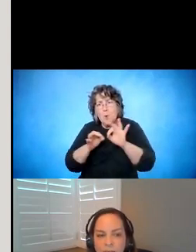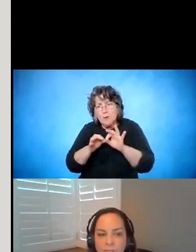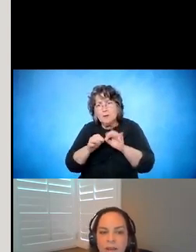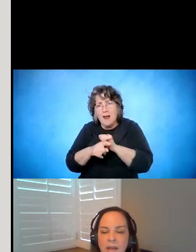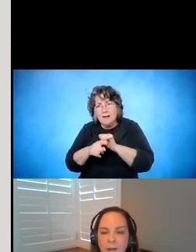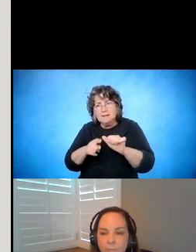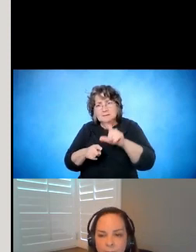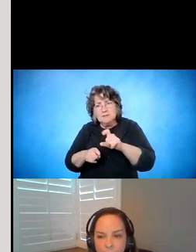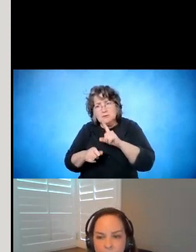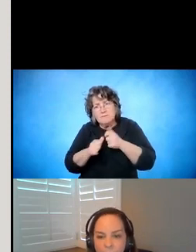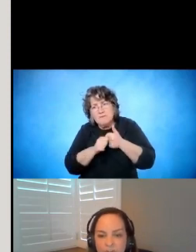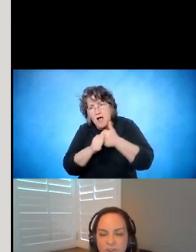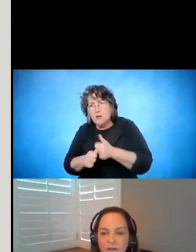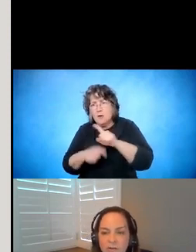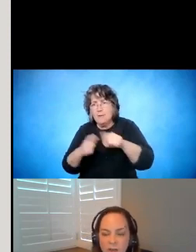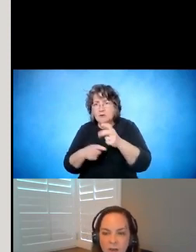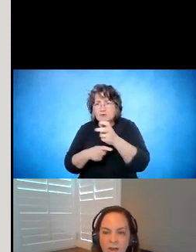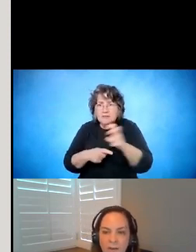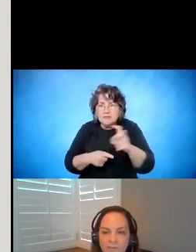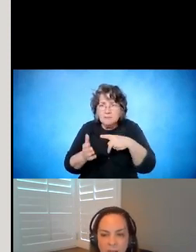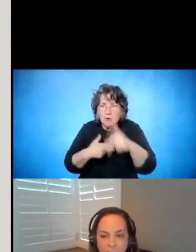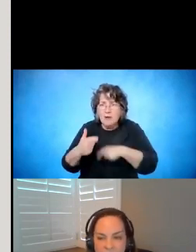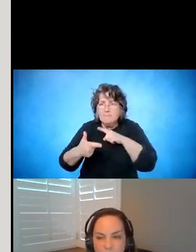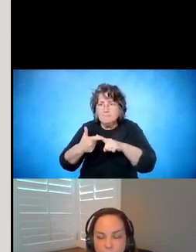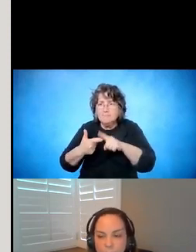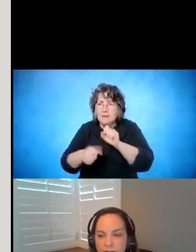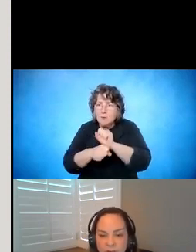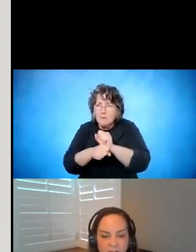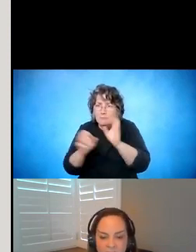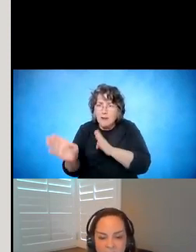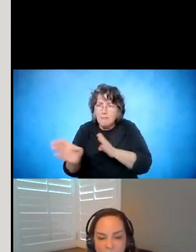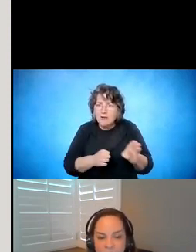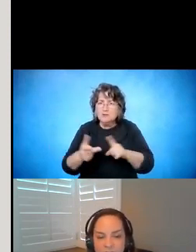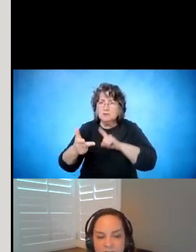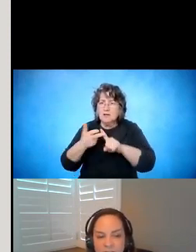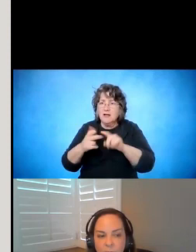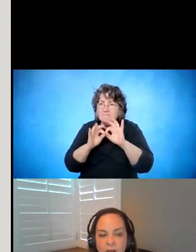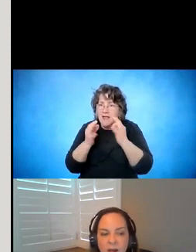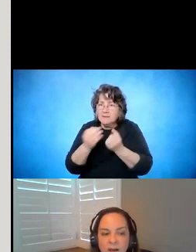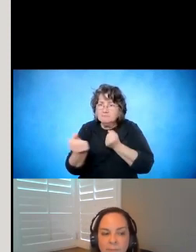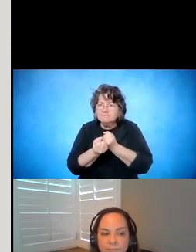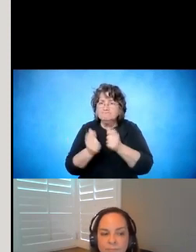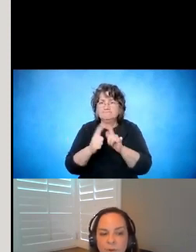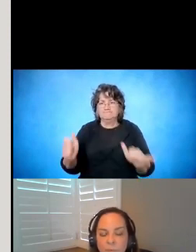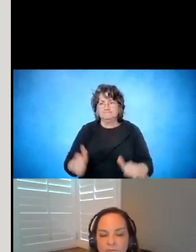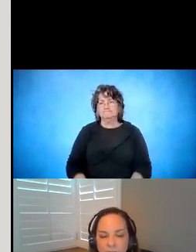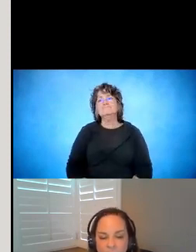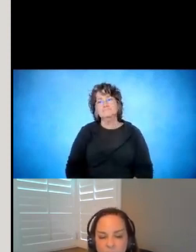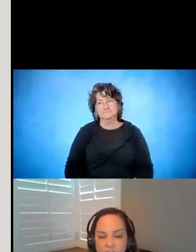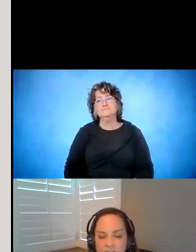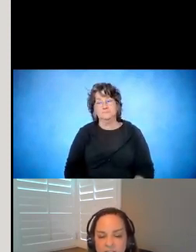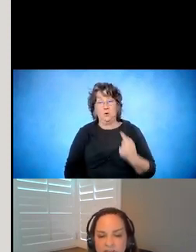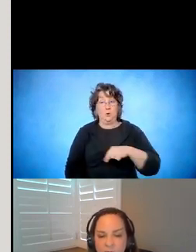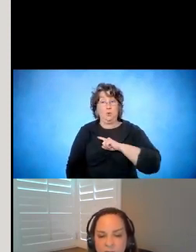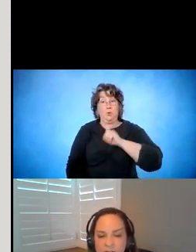programming, employment preparation, family support, and lots of other things. So we are very